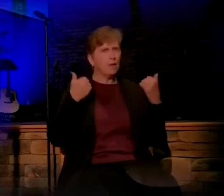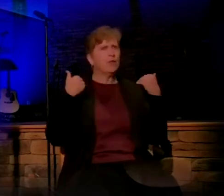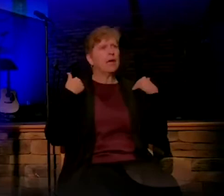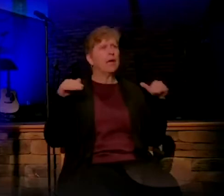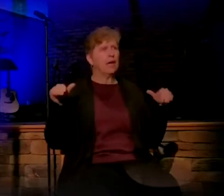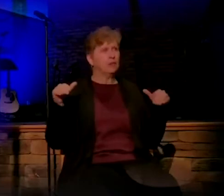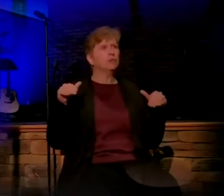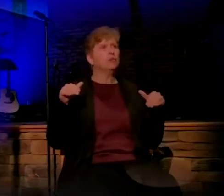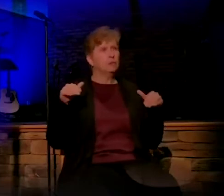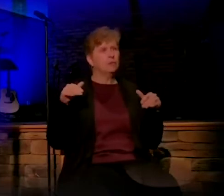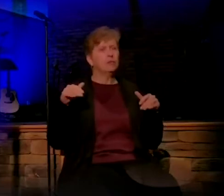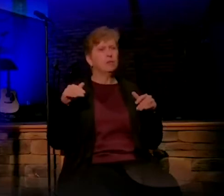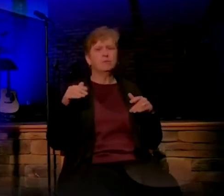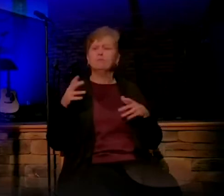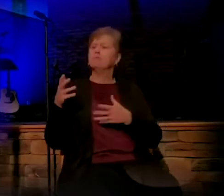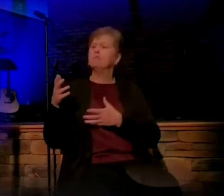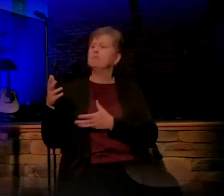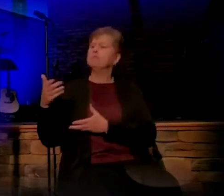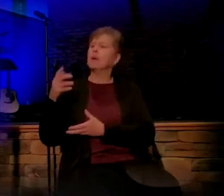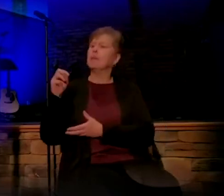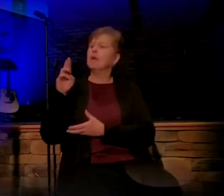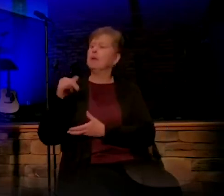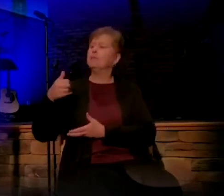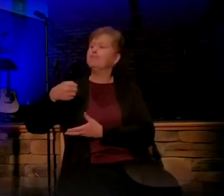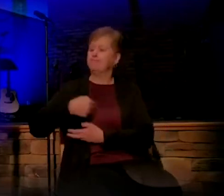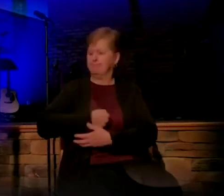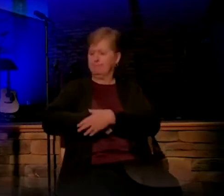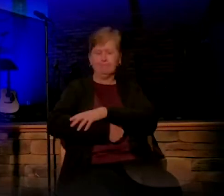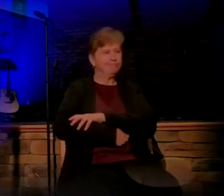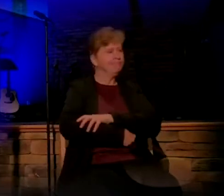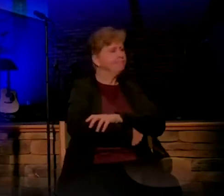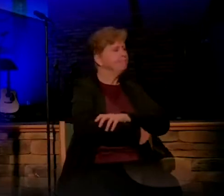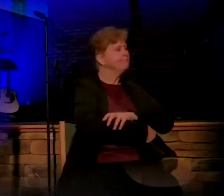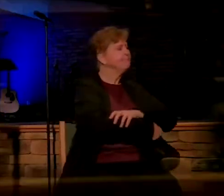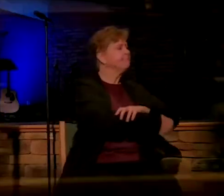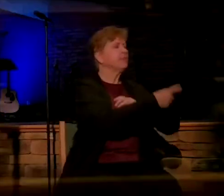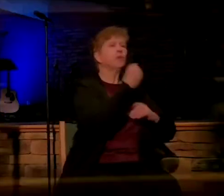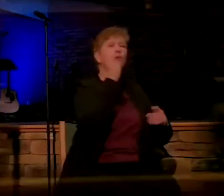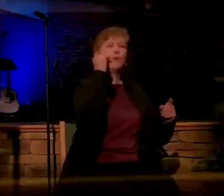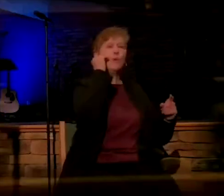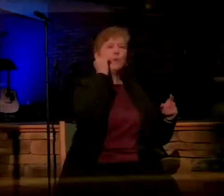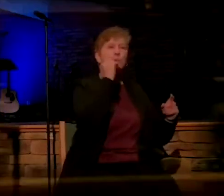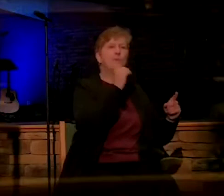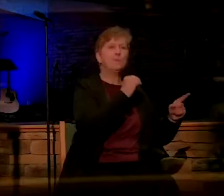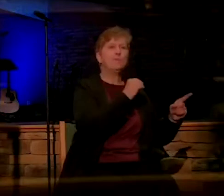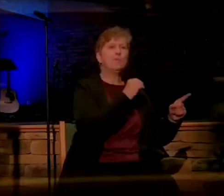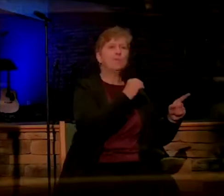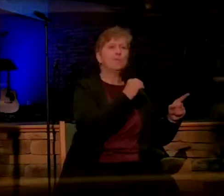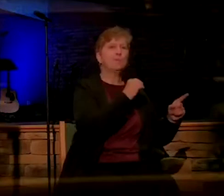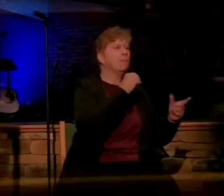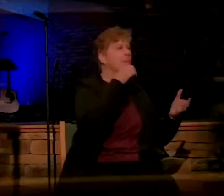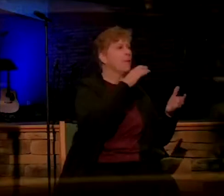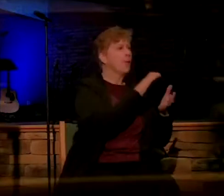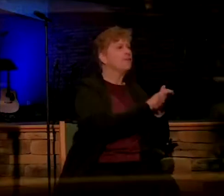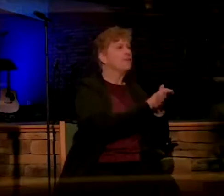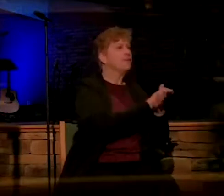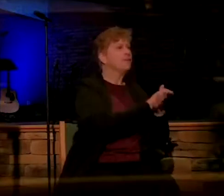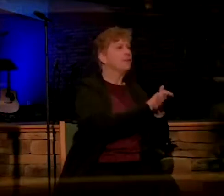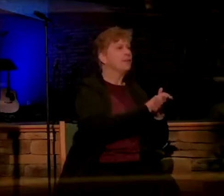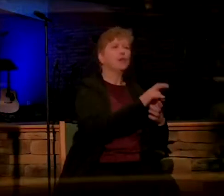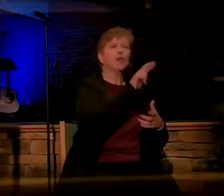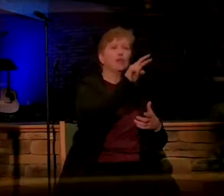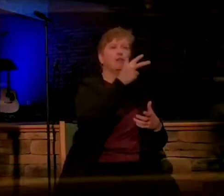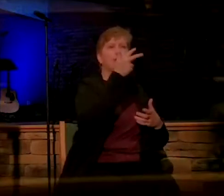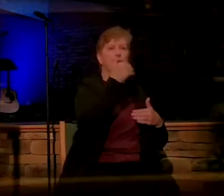Mary home to be his wife. And that's the third step of Jewish marriage. So you go,